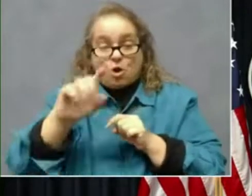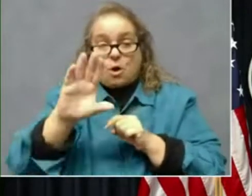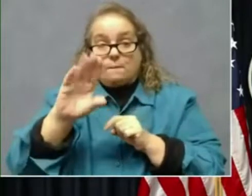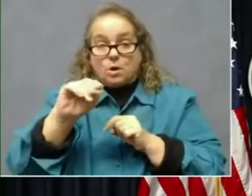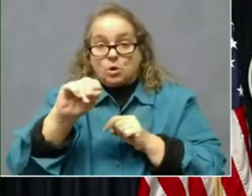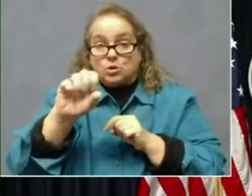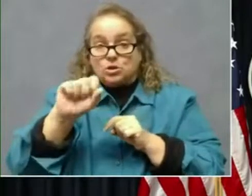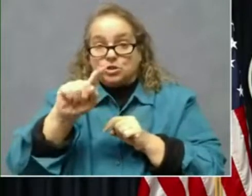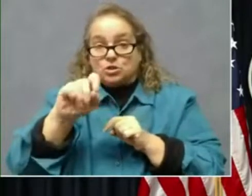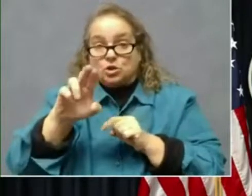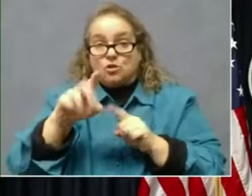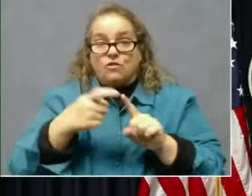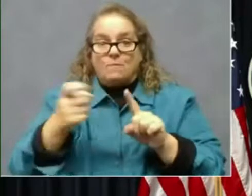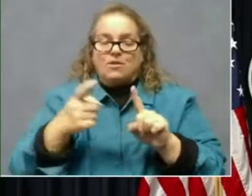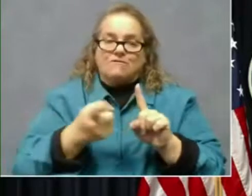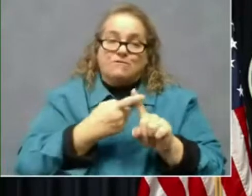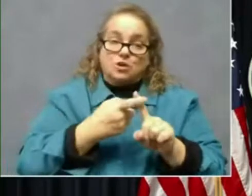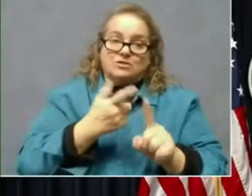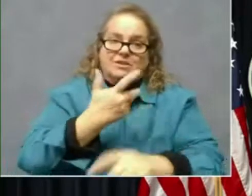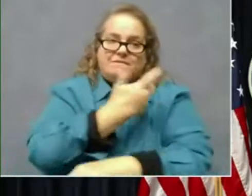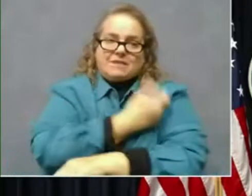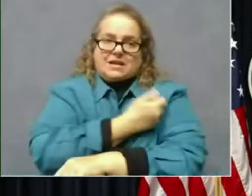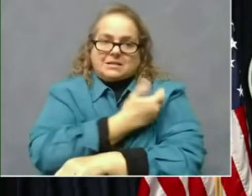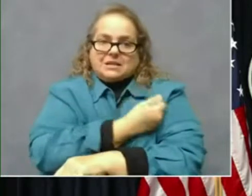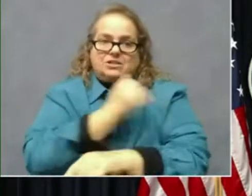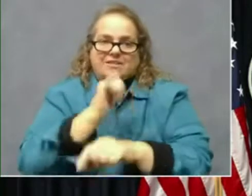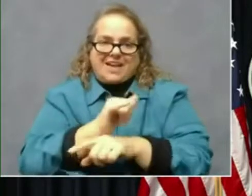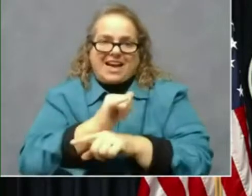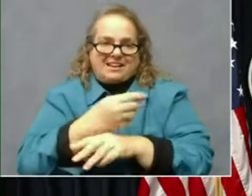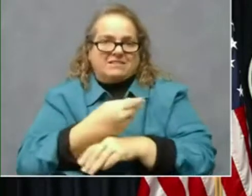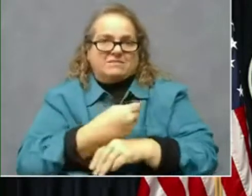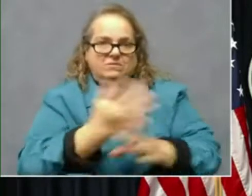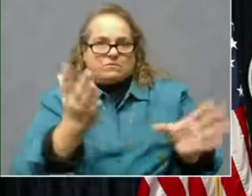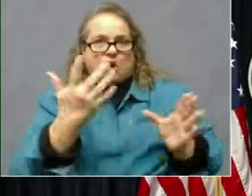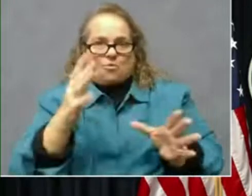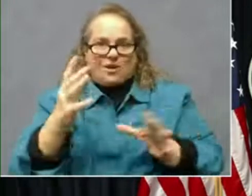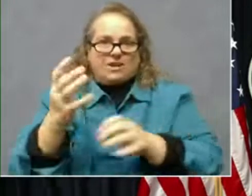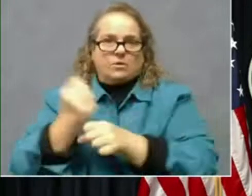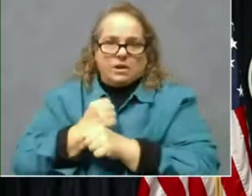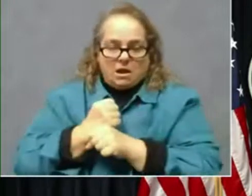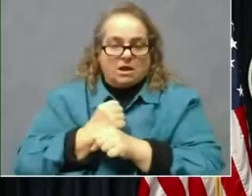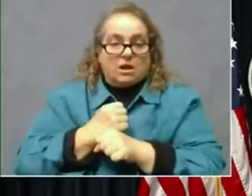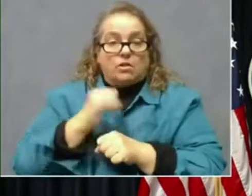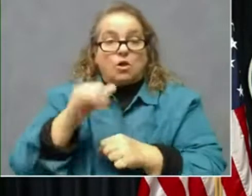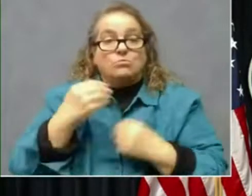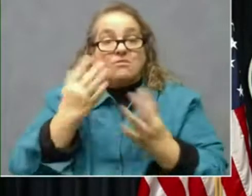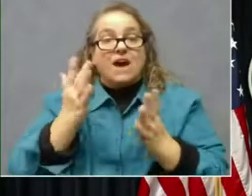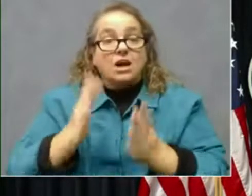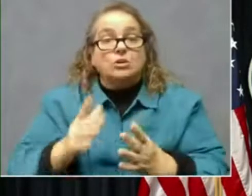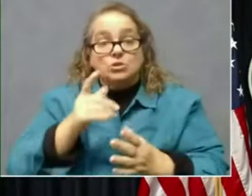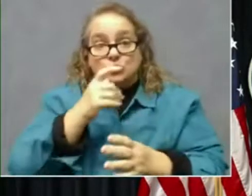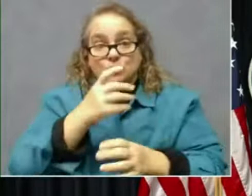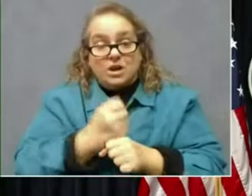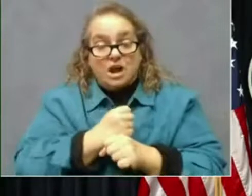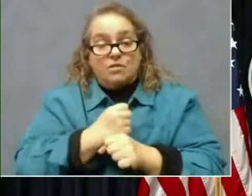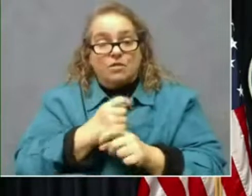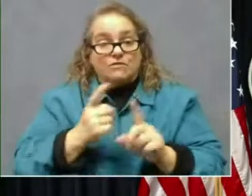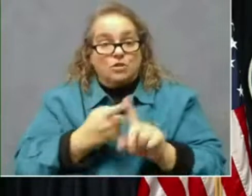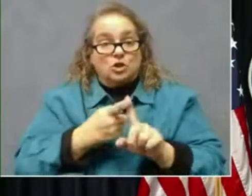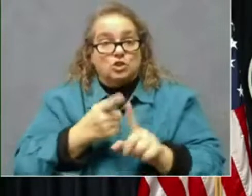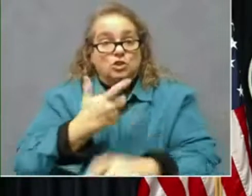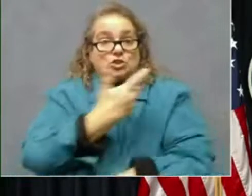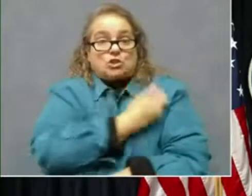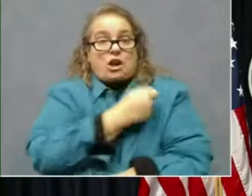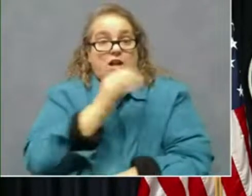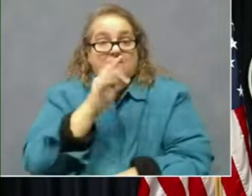first vaccinations, uh, that went out. Uh, those providers that provided the, the first, uh, shot of the vaccine